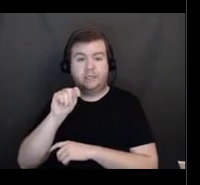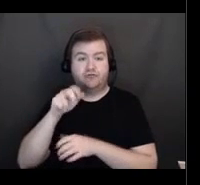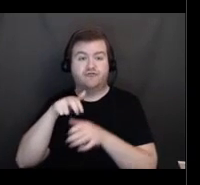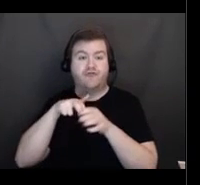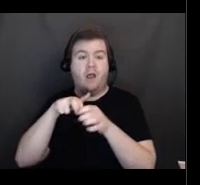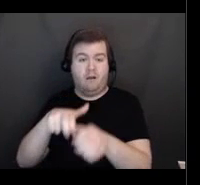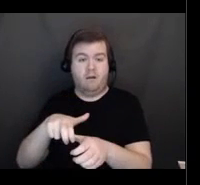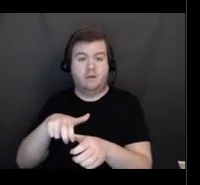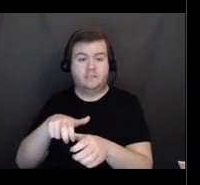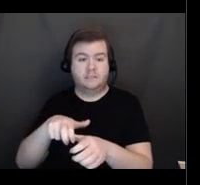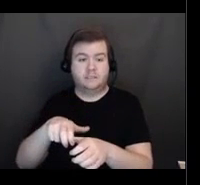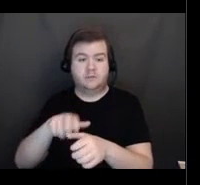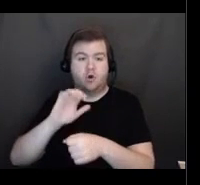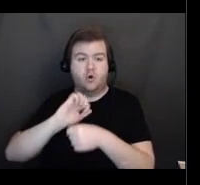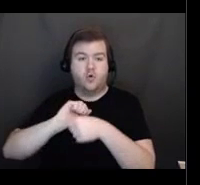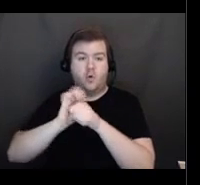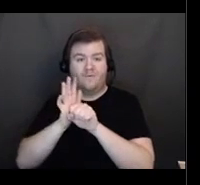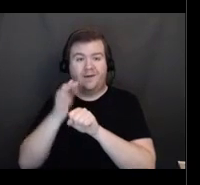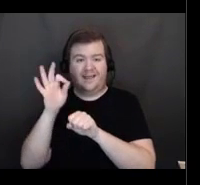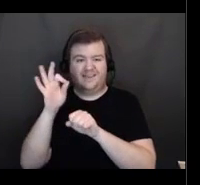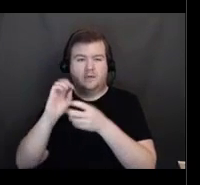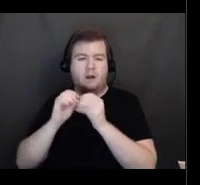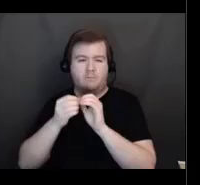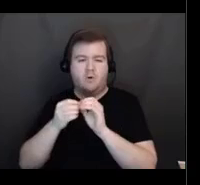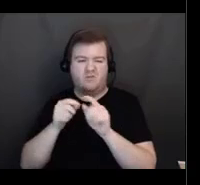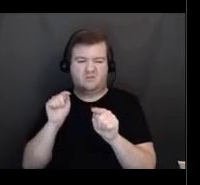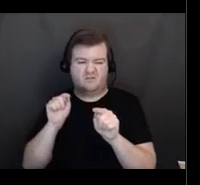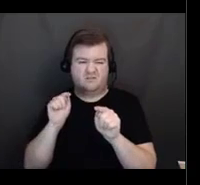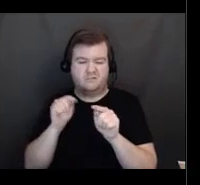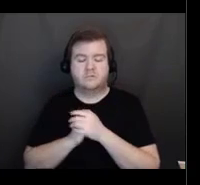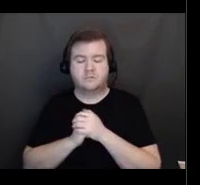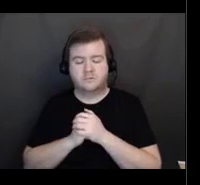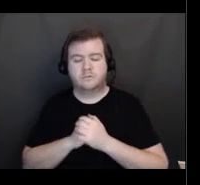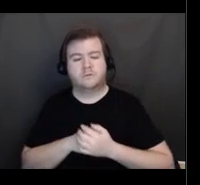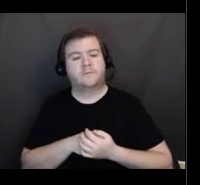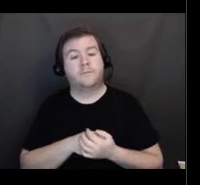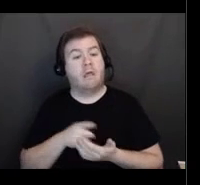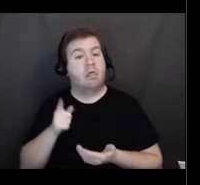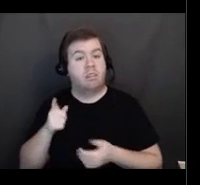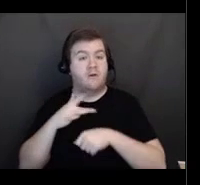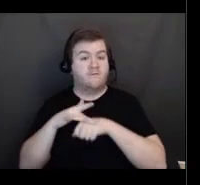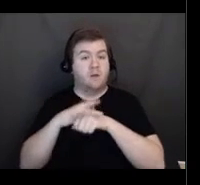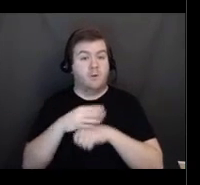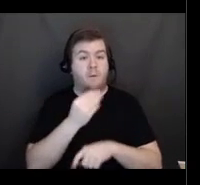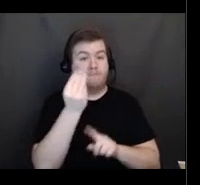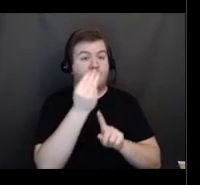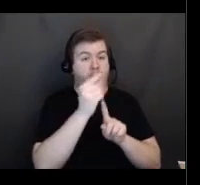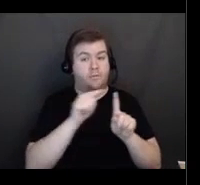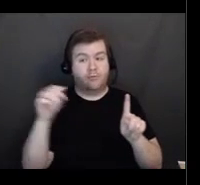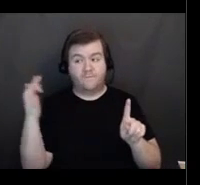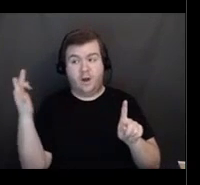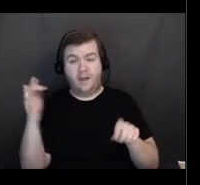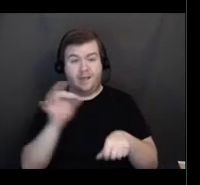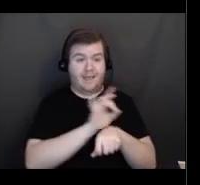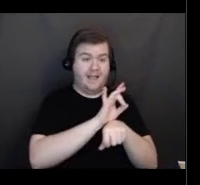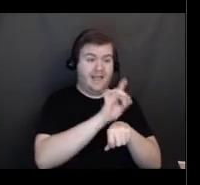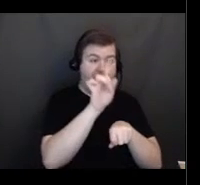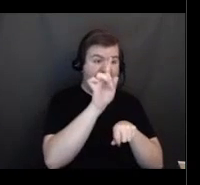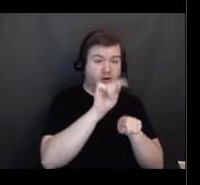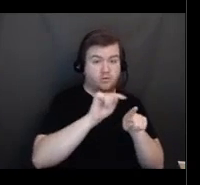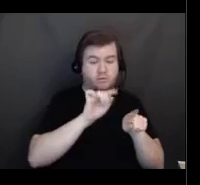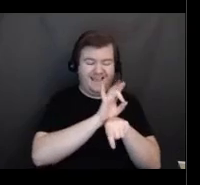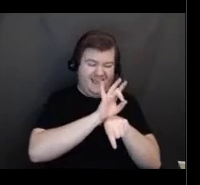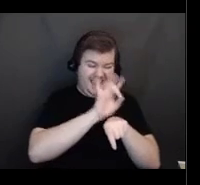be available on that phone number. They will be available Monday through Friday from 8 a.m. to 5 p.m.